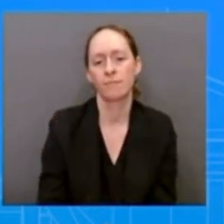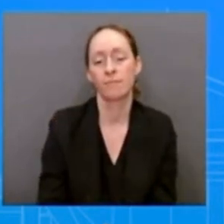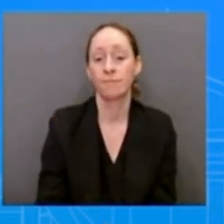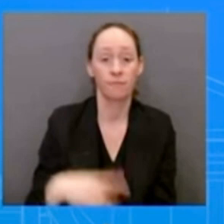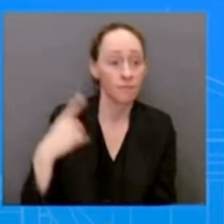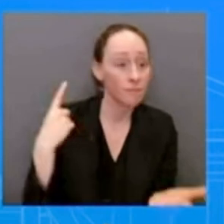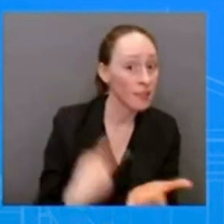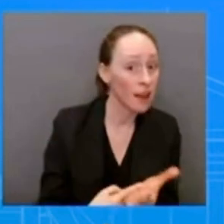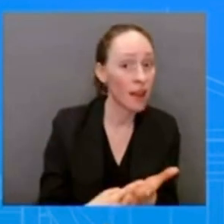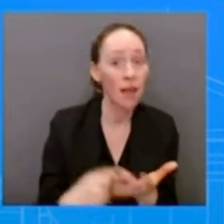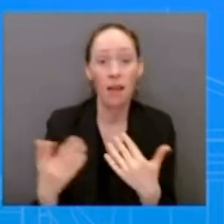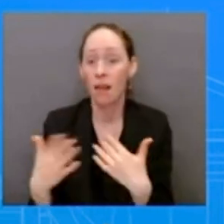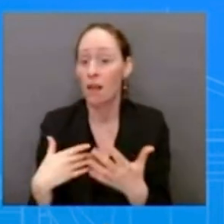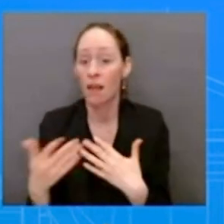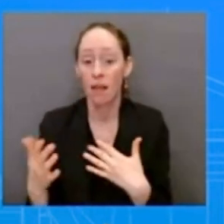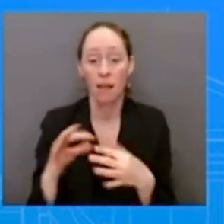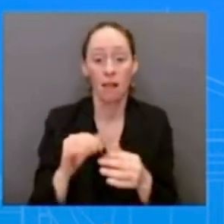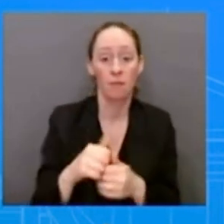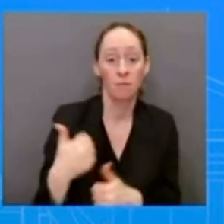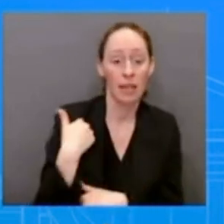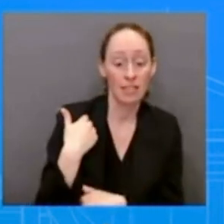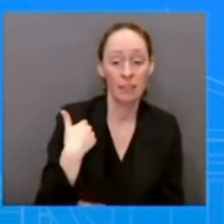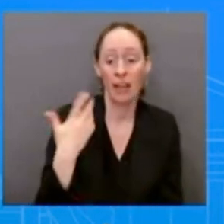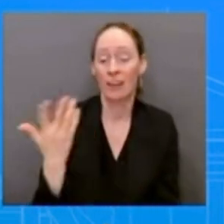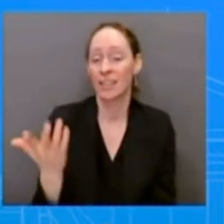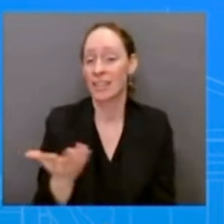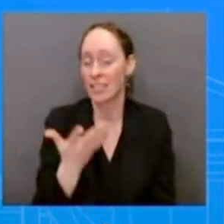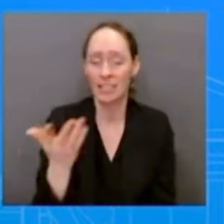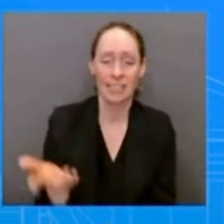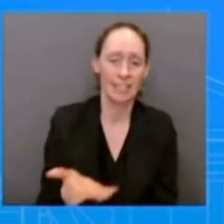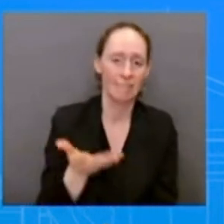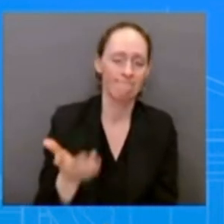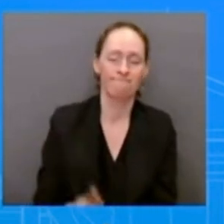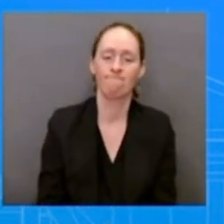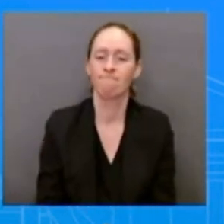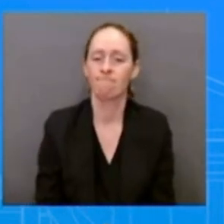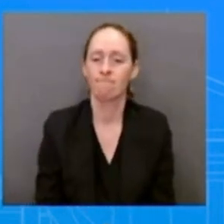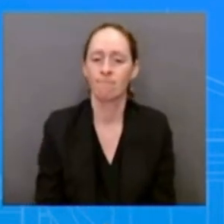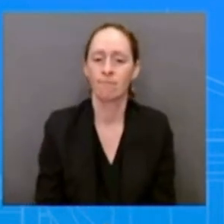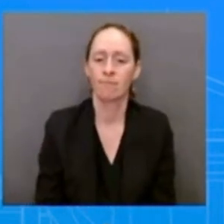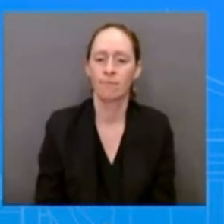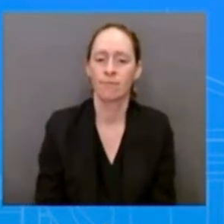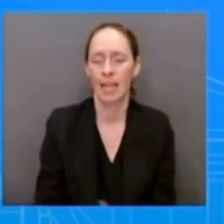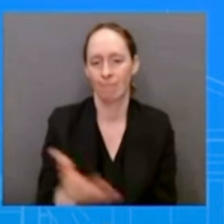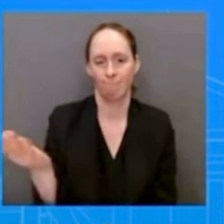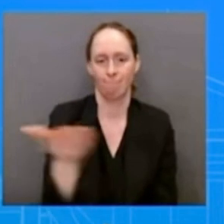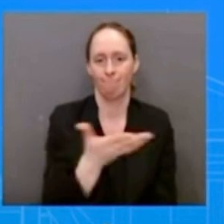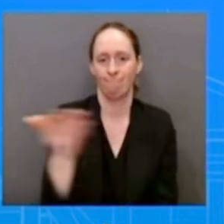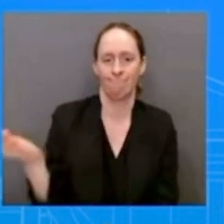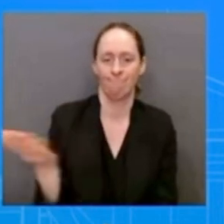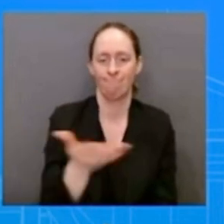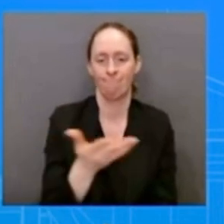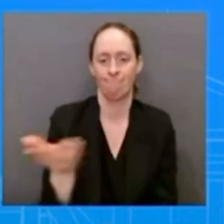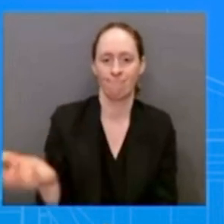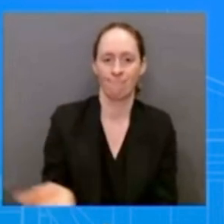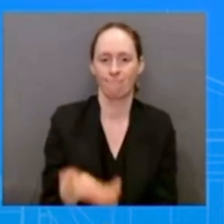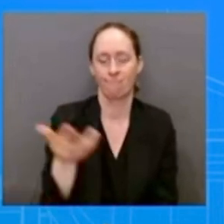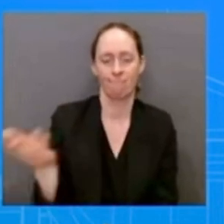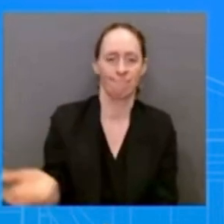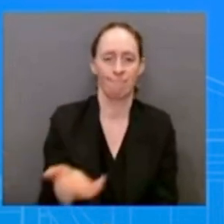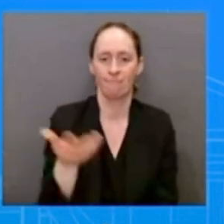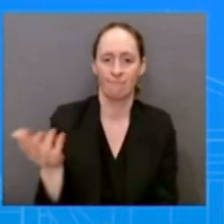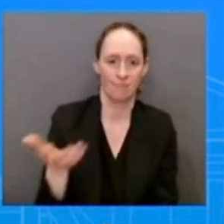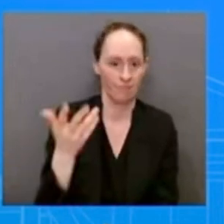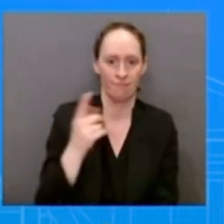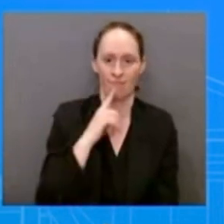obviously it's got to be resonant to sovereign decisions that nations who might be contributing military forces to make but